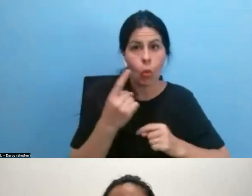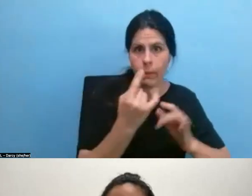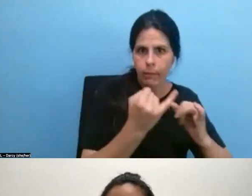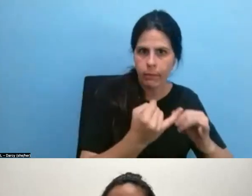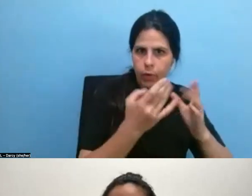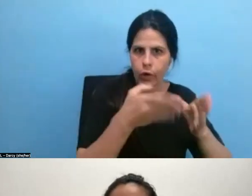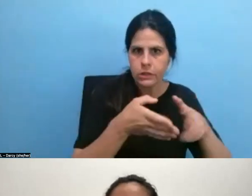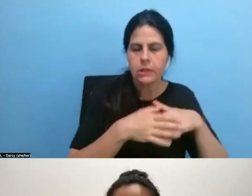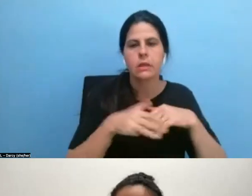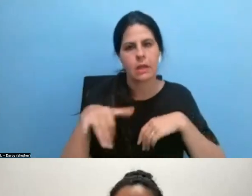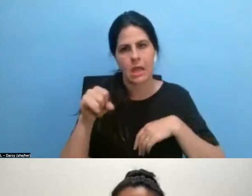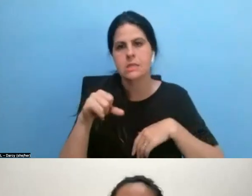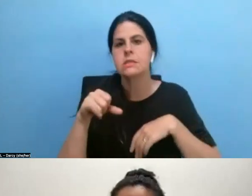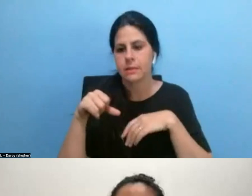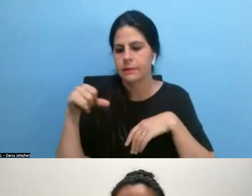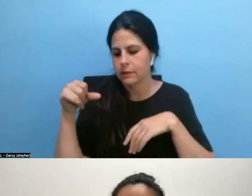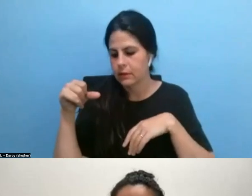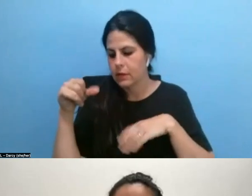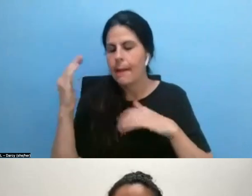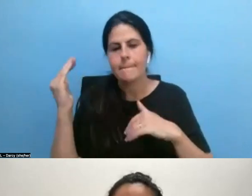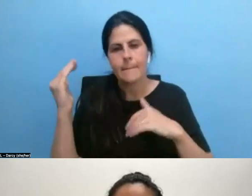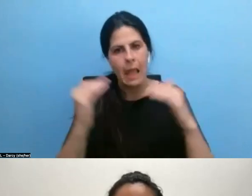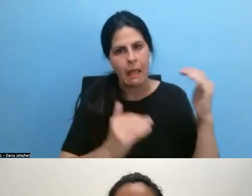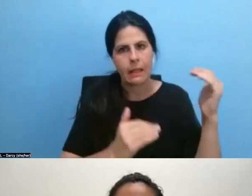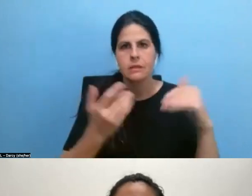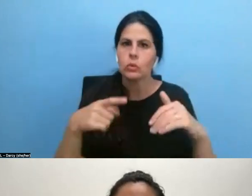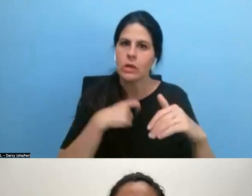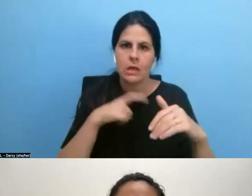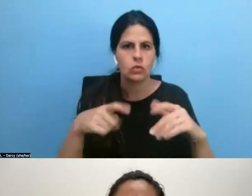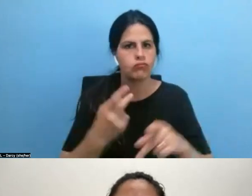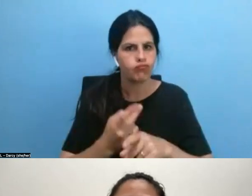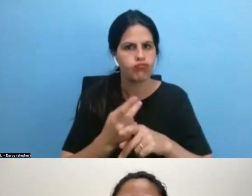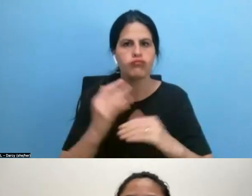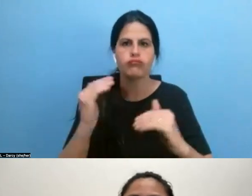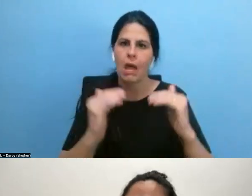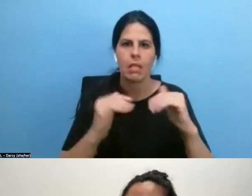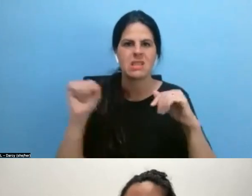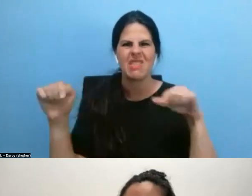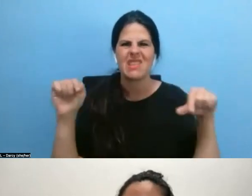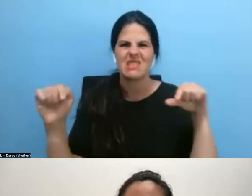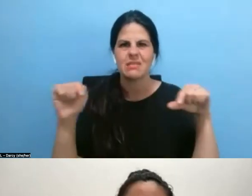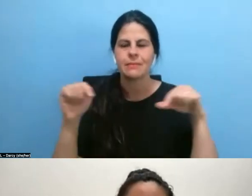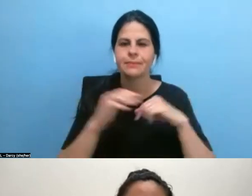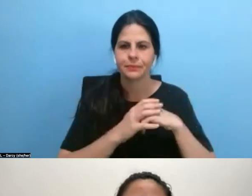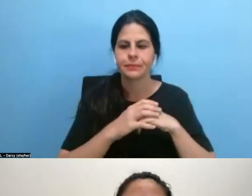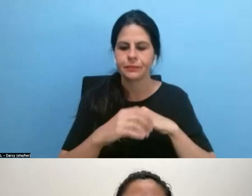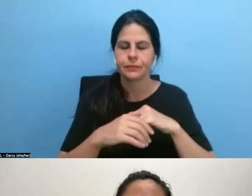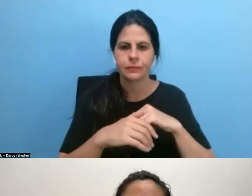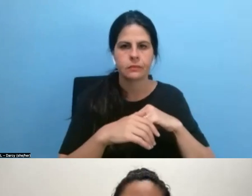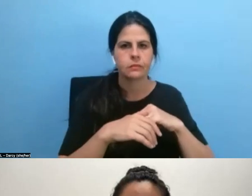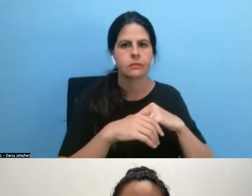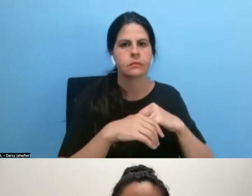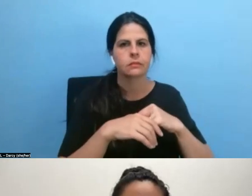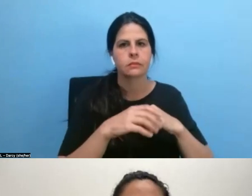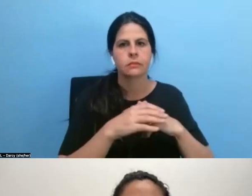noted, Catherine, that, um, there, there is a balance that, that we need to strike between those things. All right. Pulling another question from